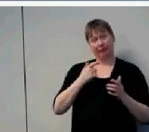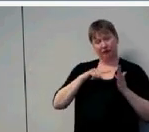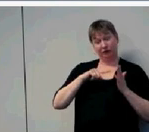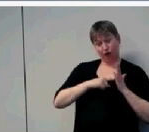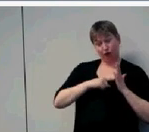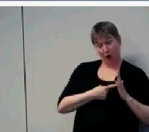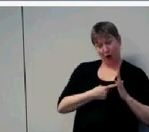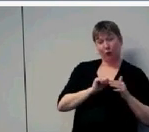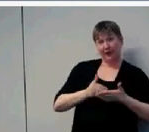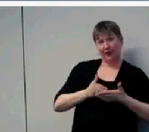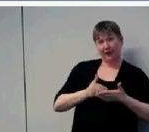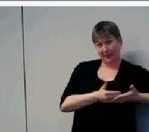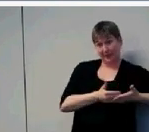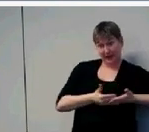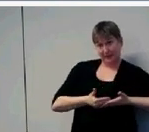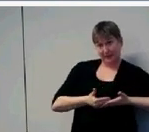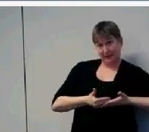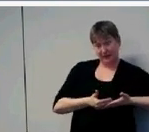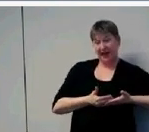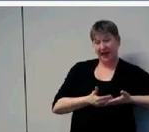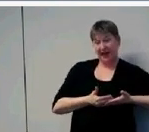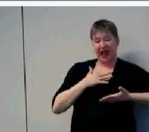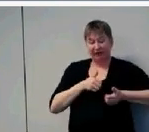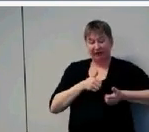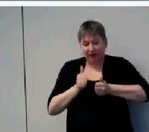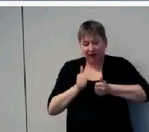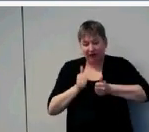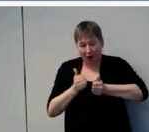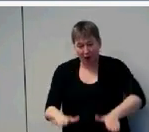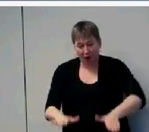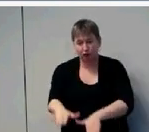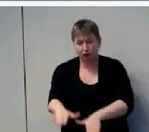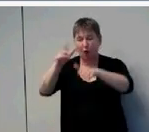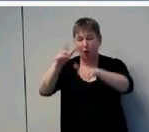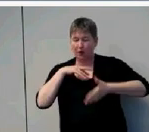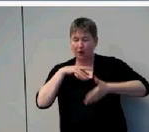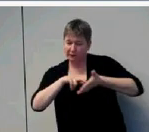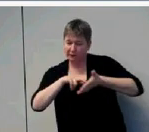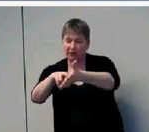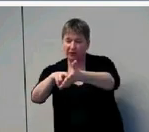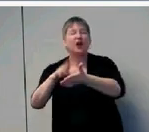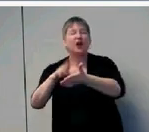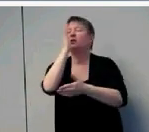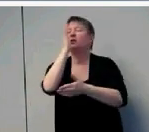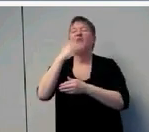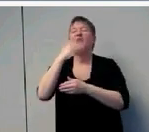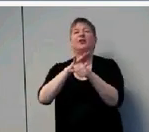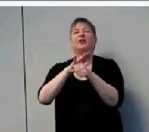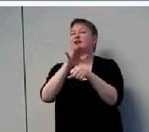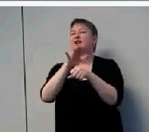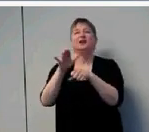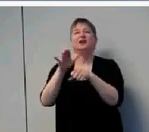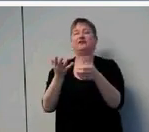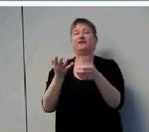we would have never achieved the sample size we needed to answer our research questions. So